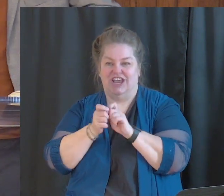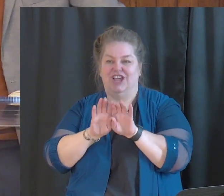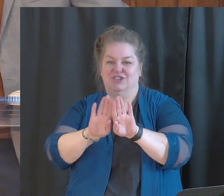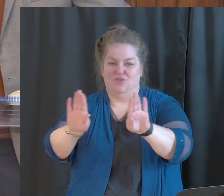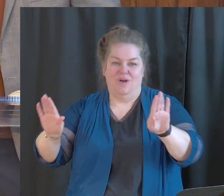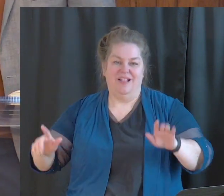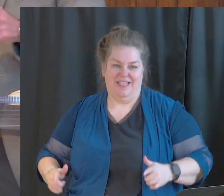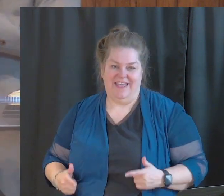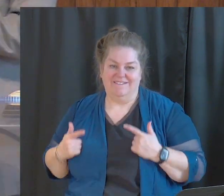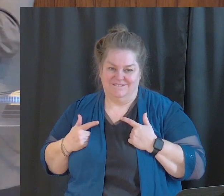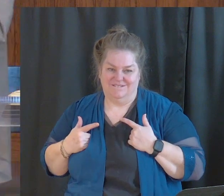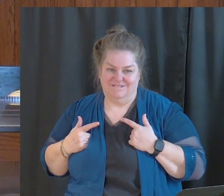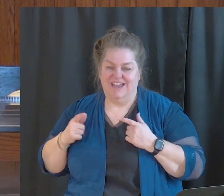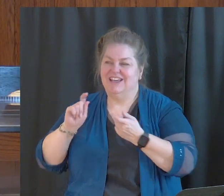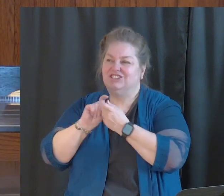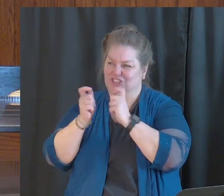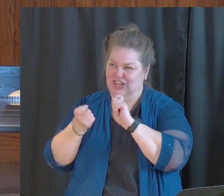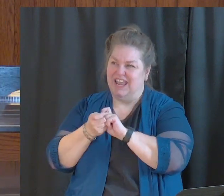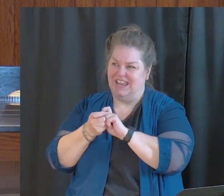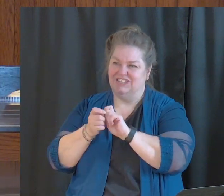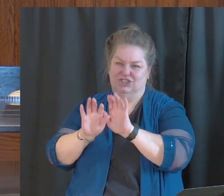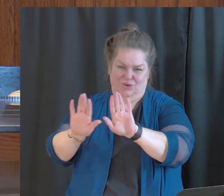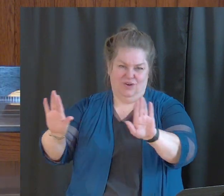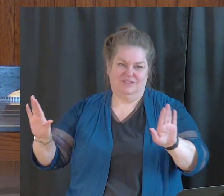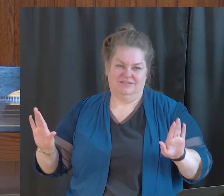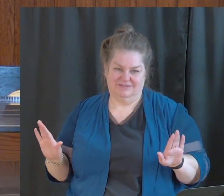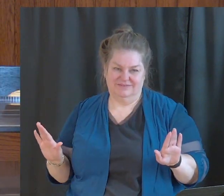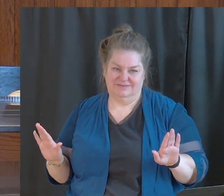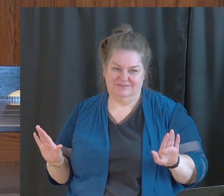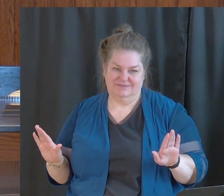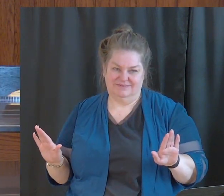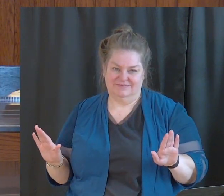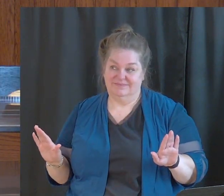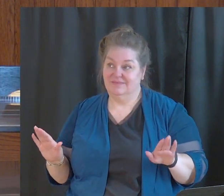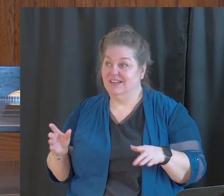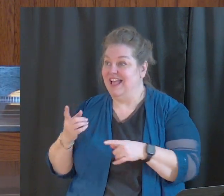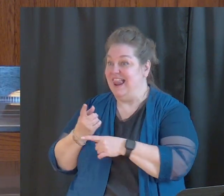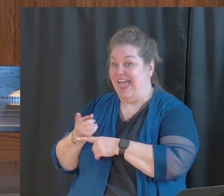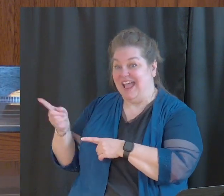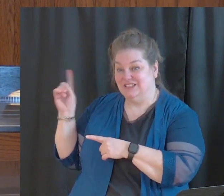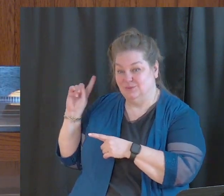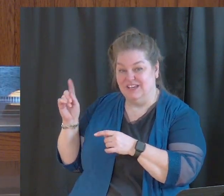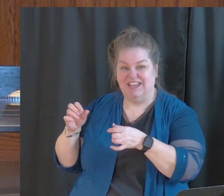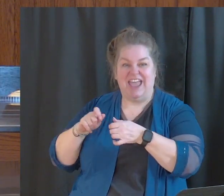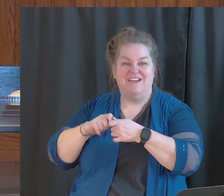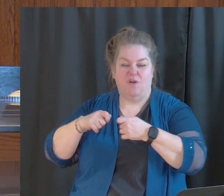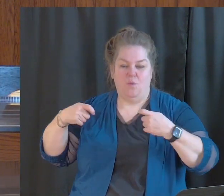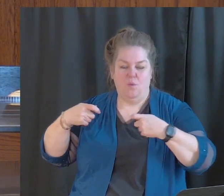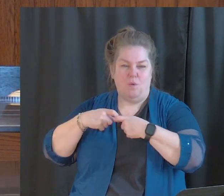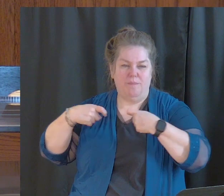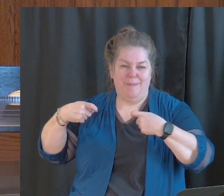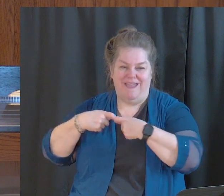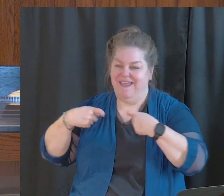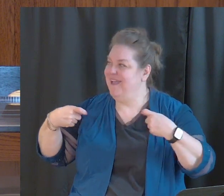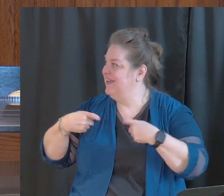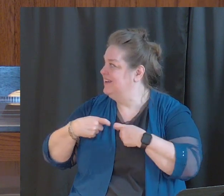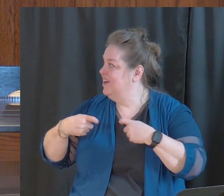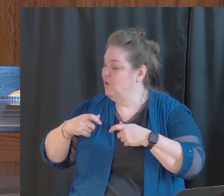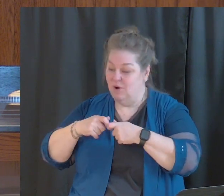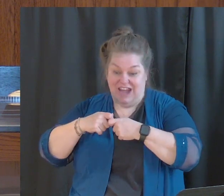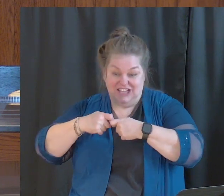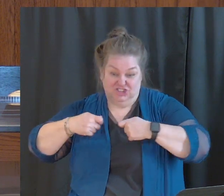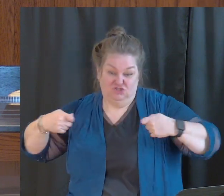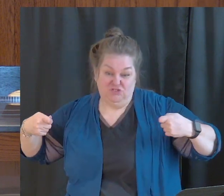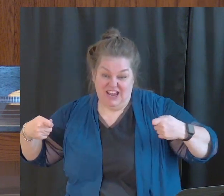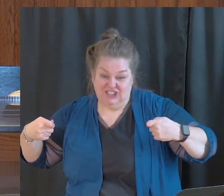We are never stretched the rubber band theory we talked about last week. If you weren't here, watch the message or talk to me afterwards. We are not stretched like the rubber